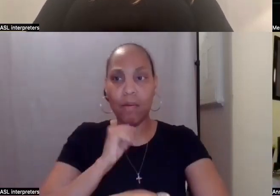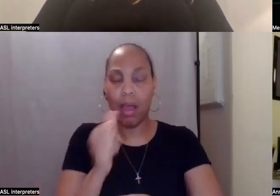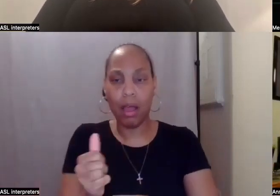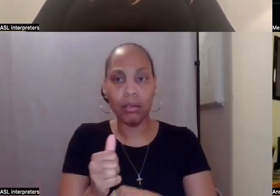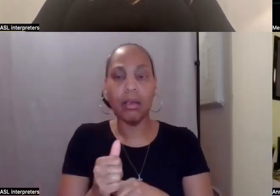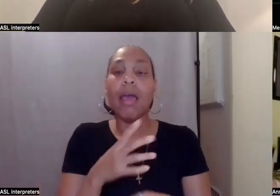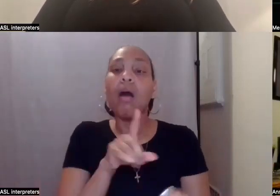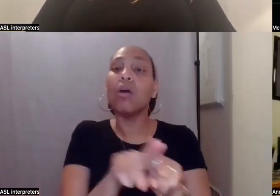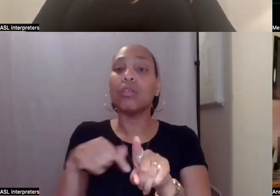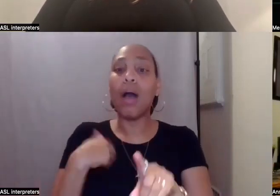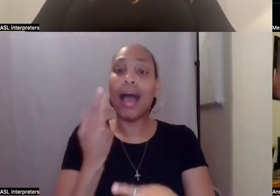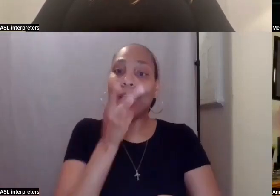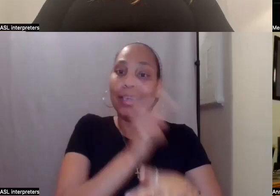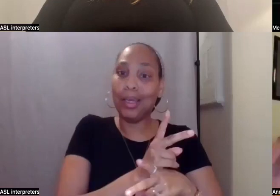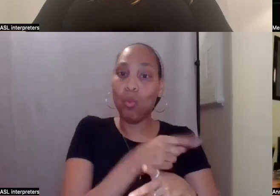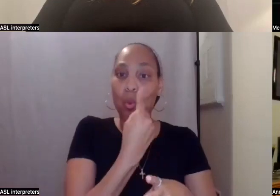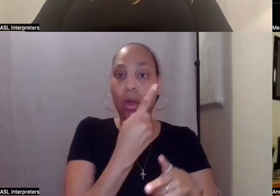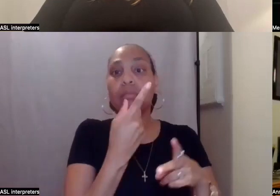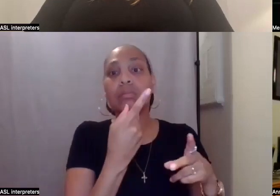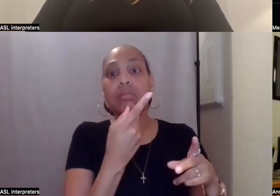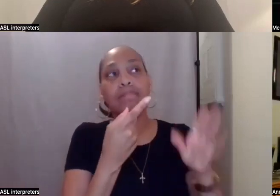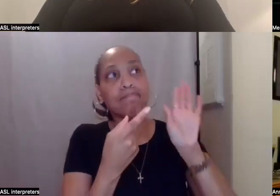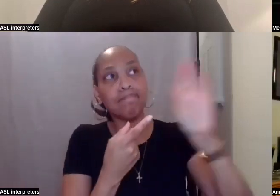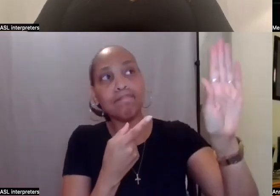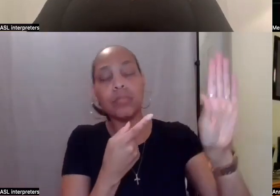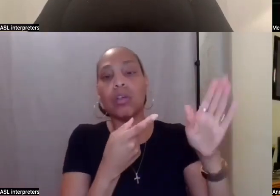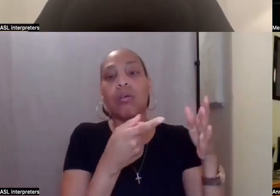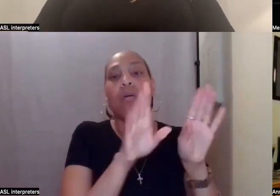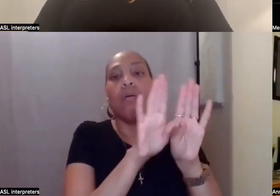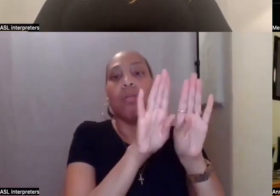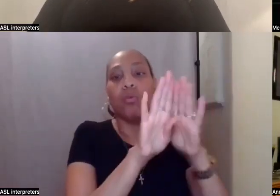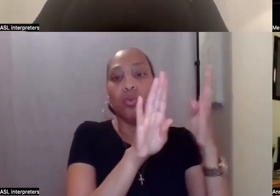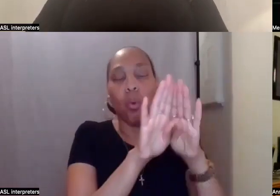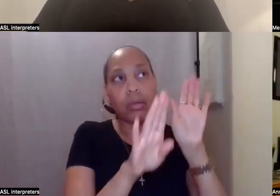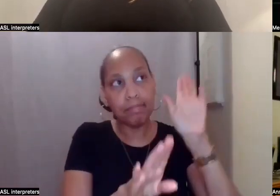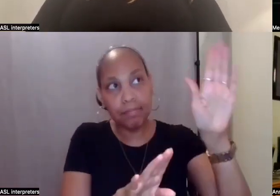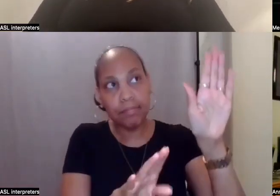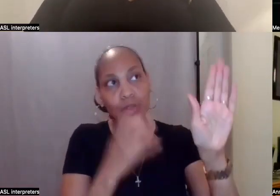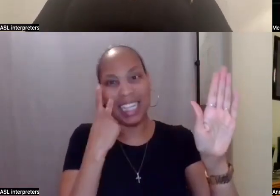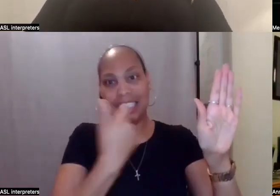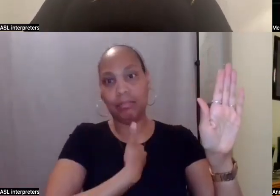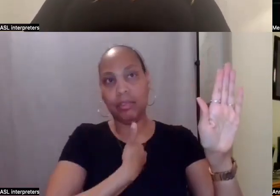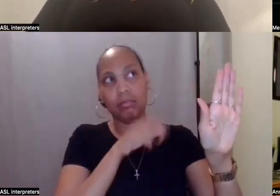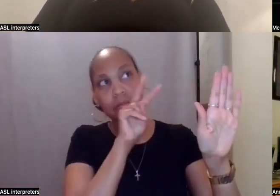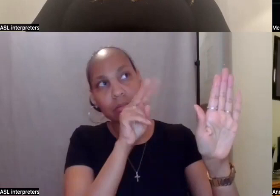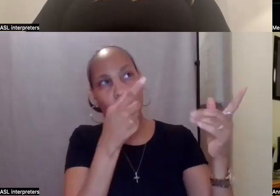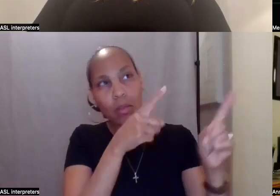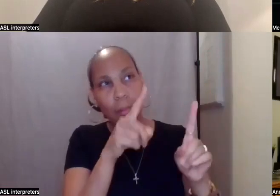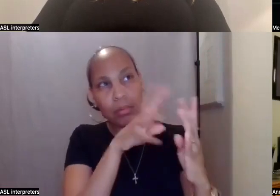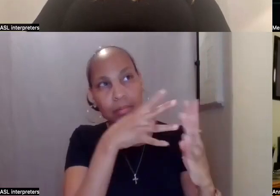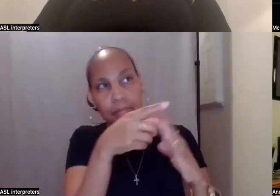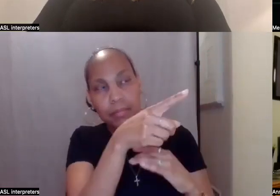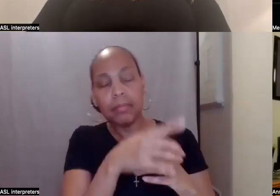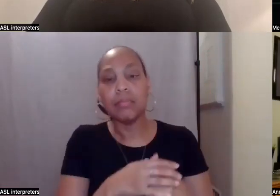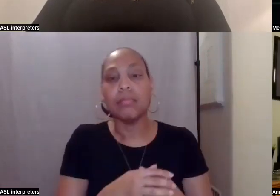them on the back door of the kitchen where I used to keep that big, that big, large, that calendar. But I also each month,